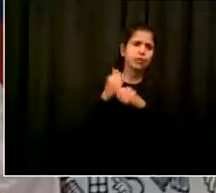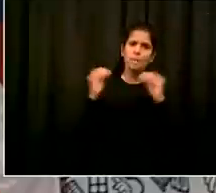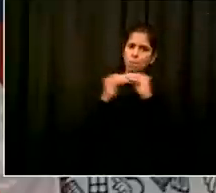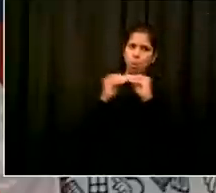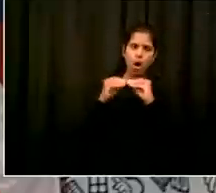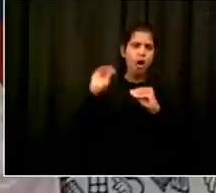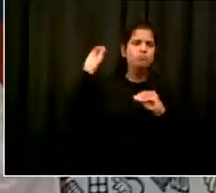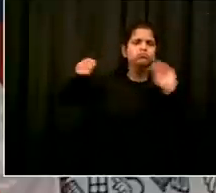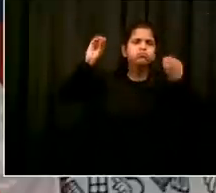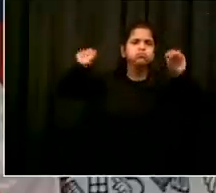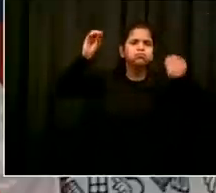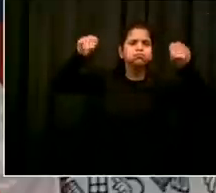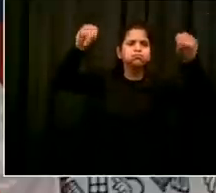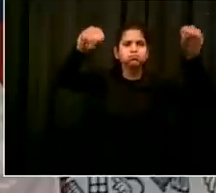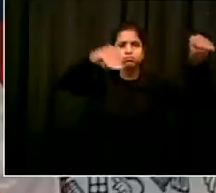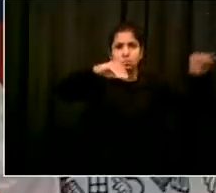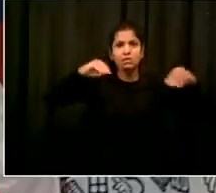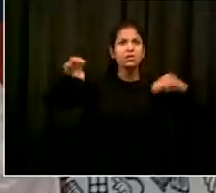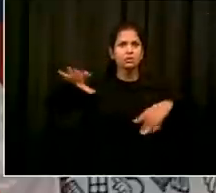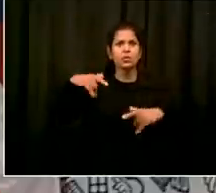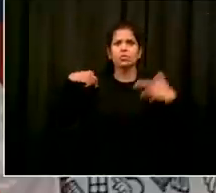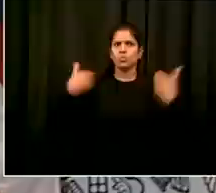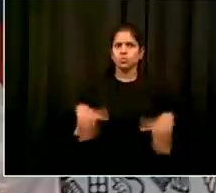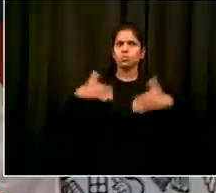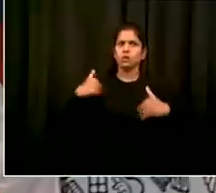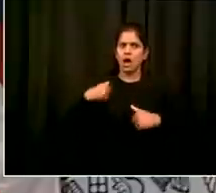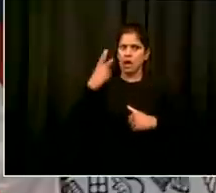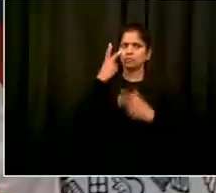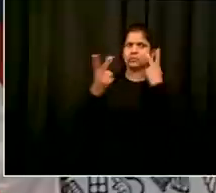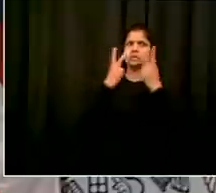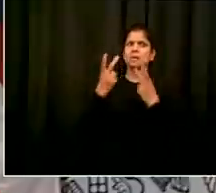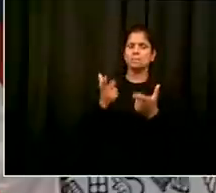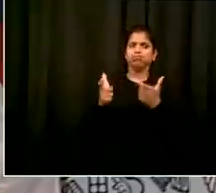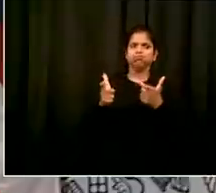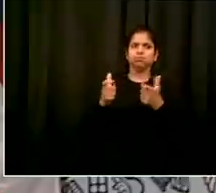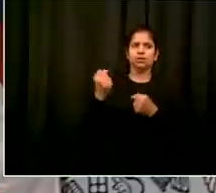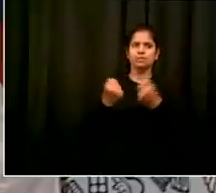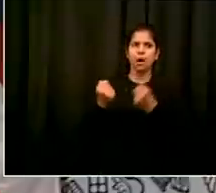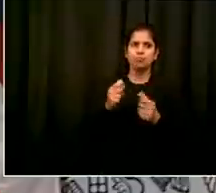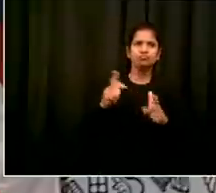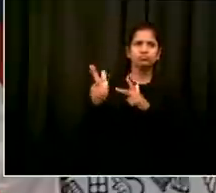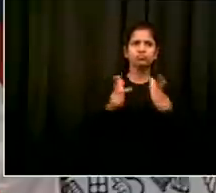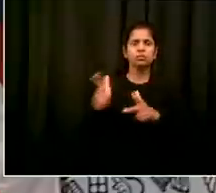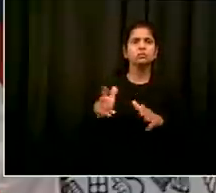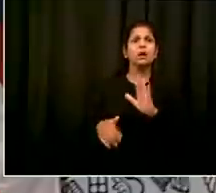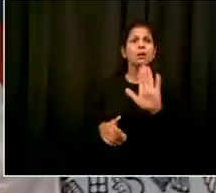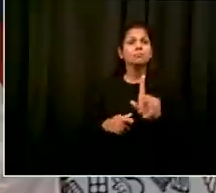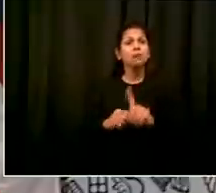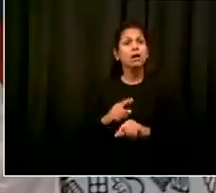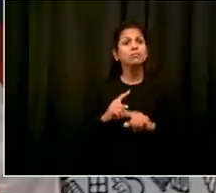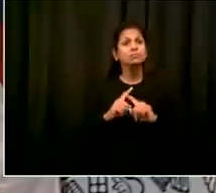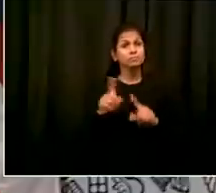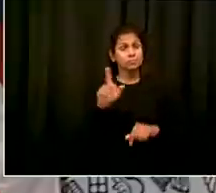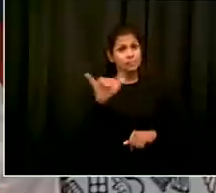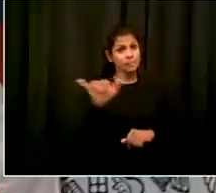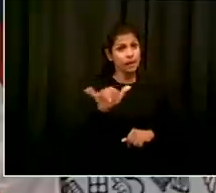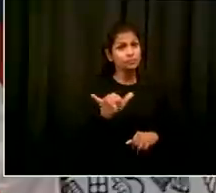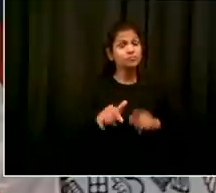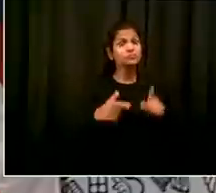the other thing i'm seeing is slower traffic noticeably slower traffic than say a month ago